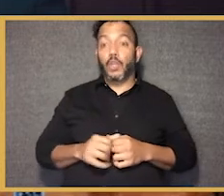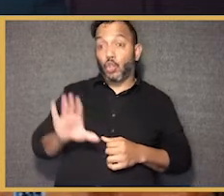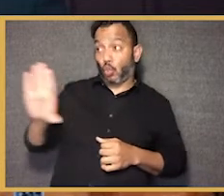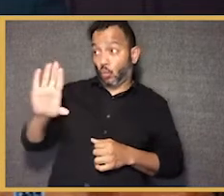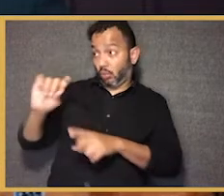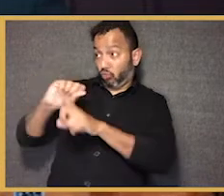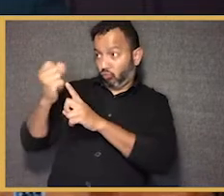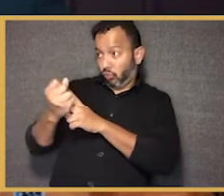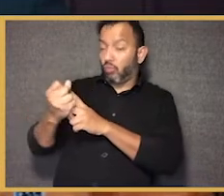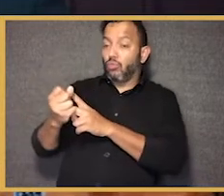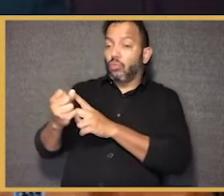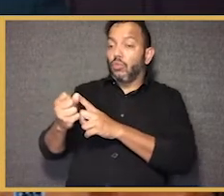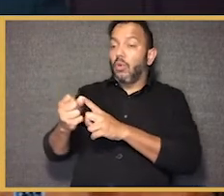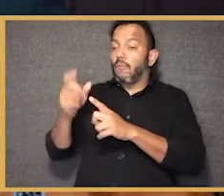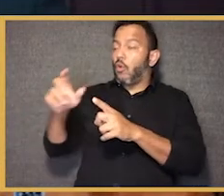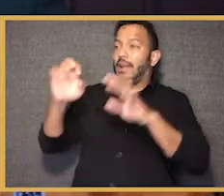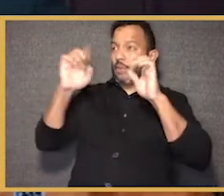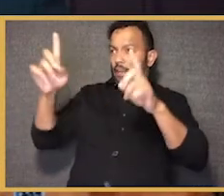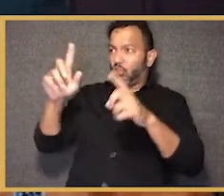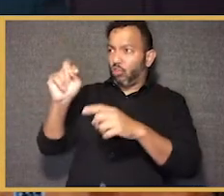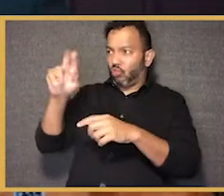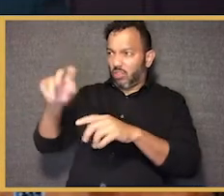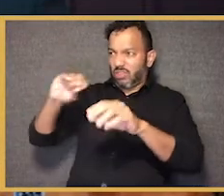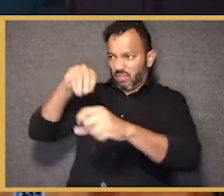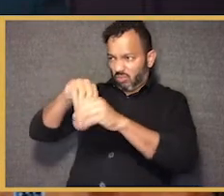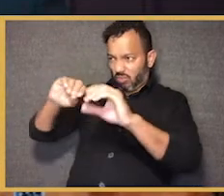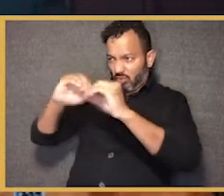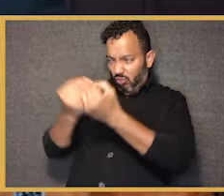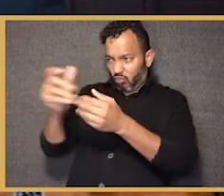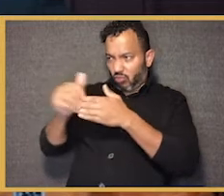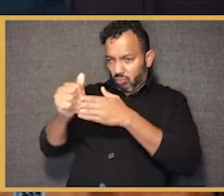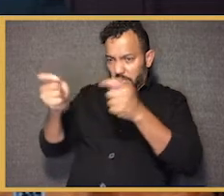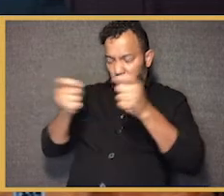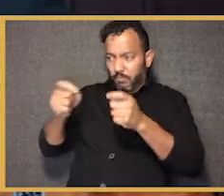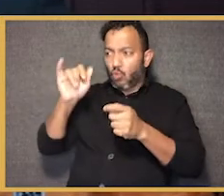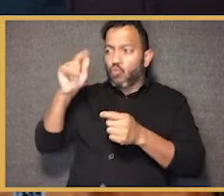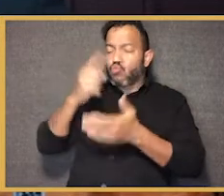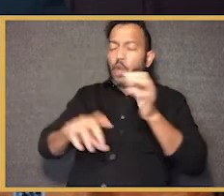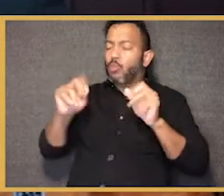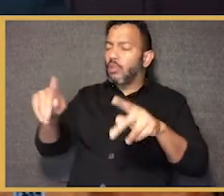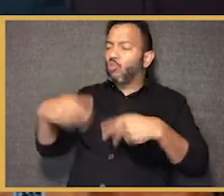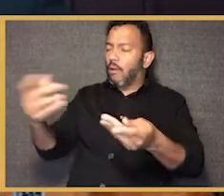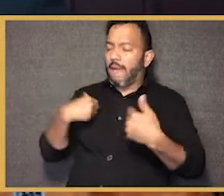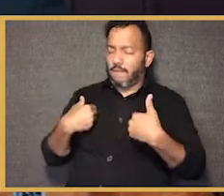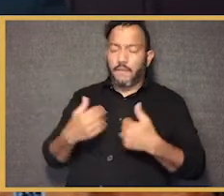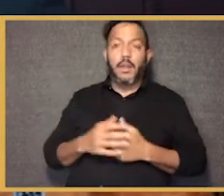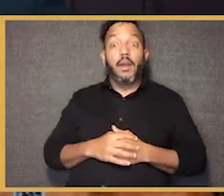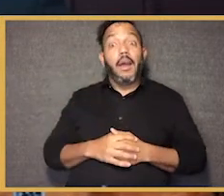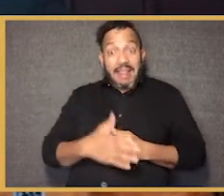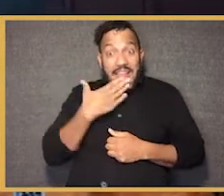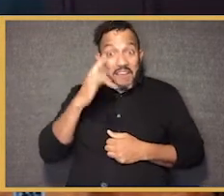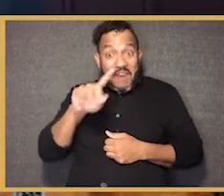has your current position heading the Education Trust giving you to address many of these issues that we've just laid out?